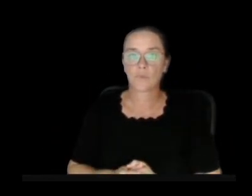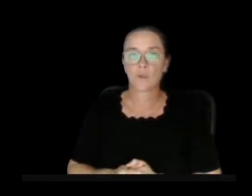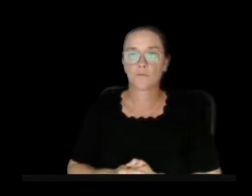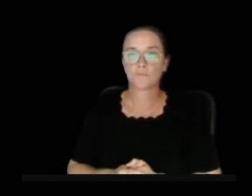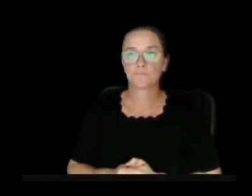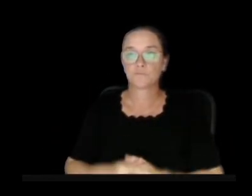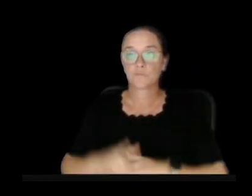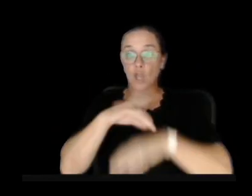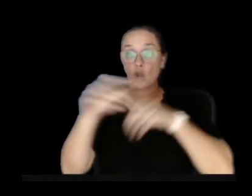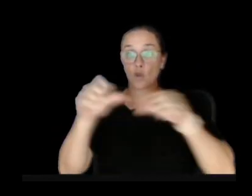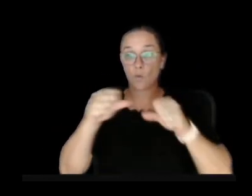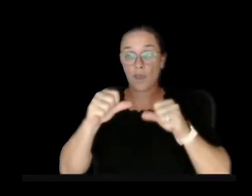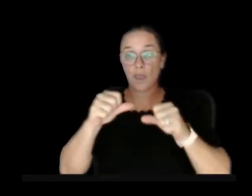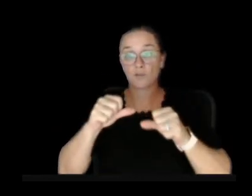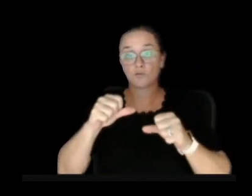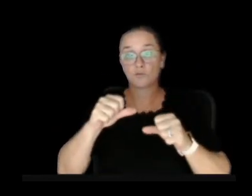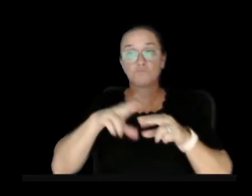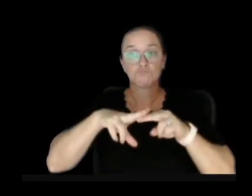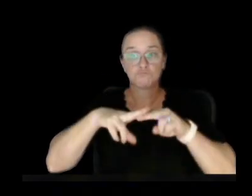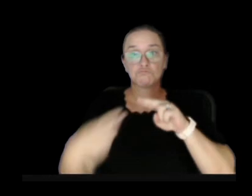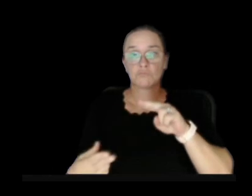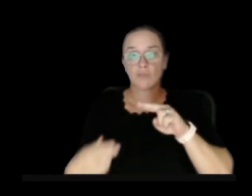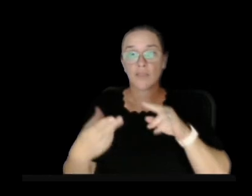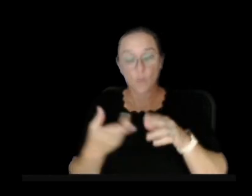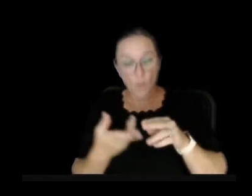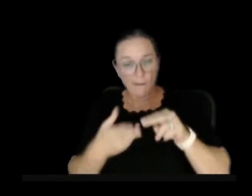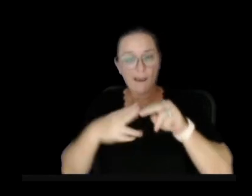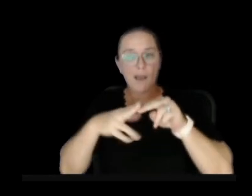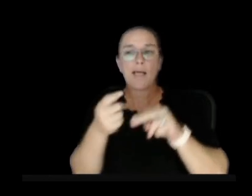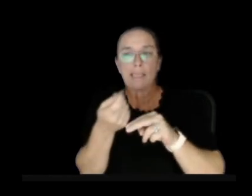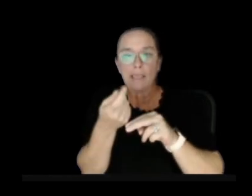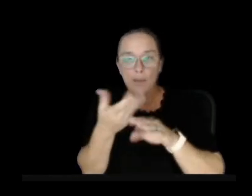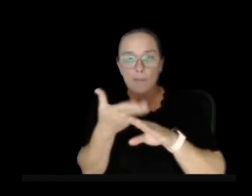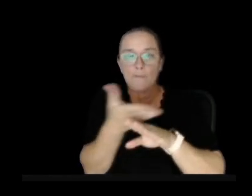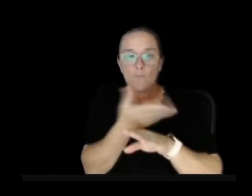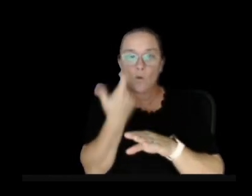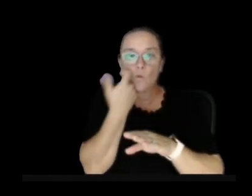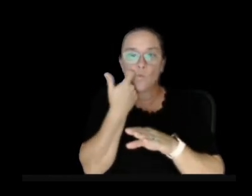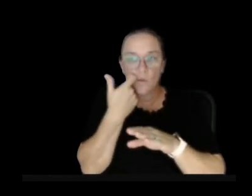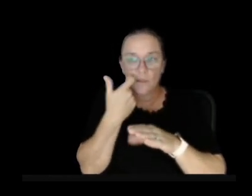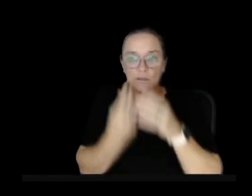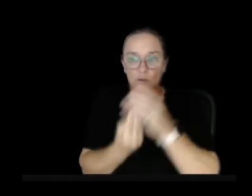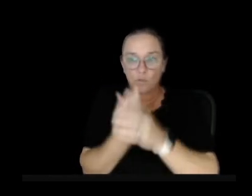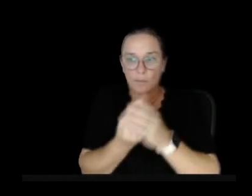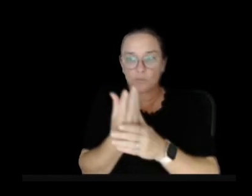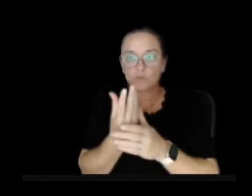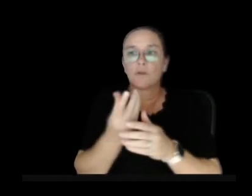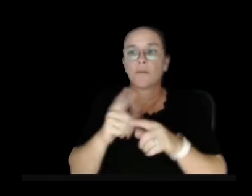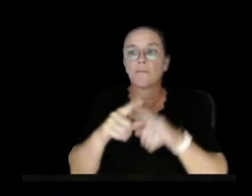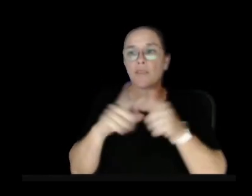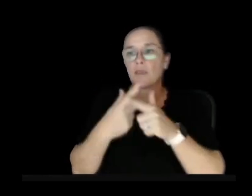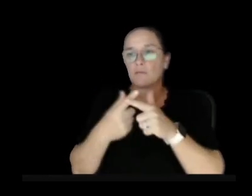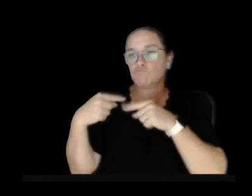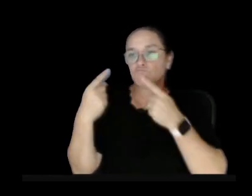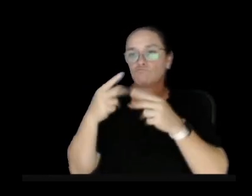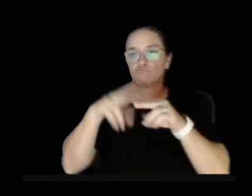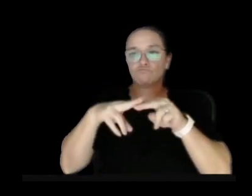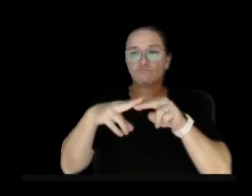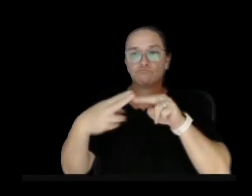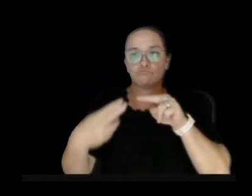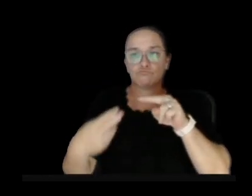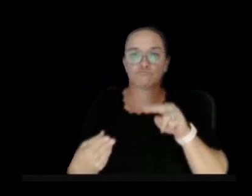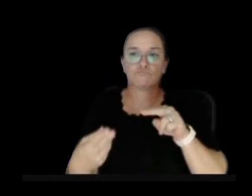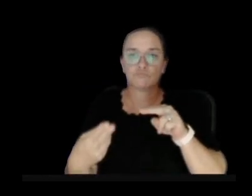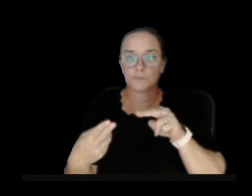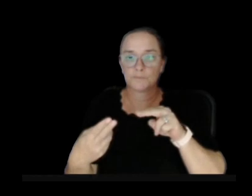Earthquakes have gone down they did climb up a little bit before this most recent episode began but since then have been decreasing and